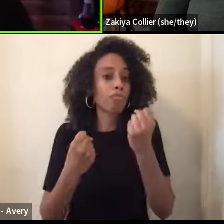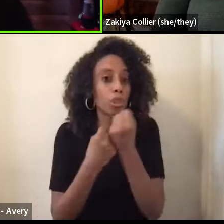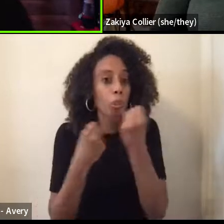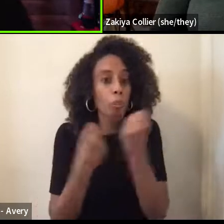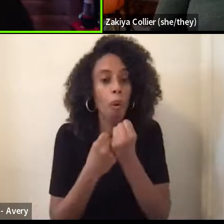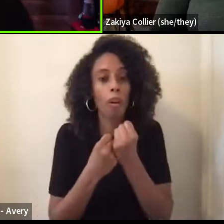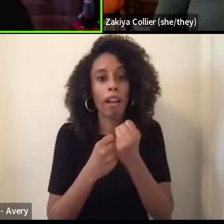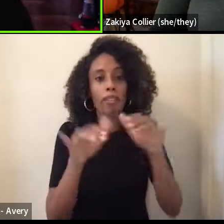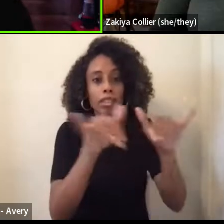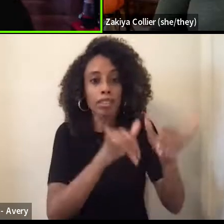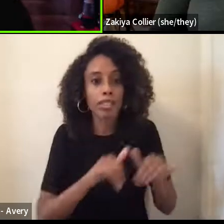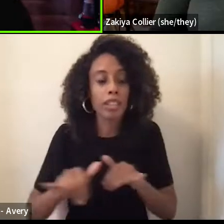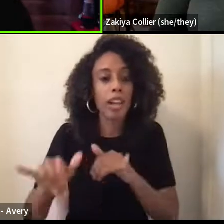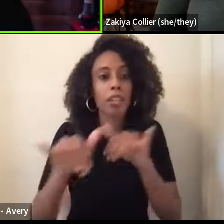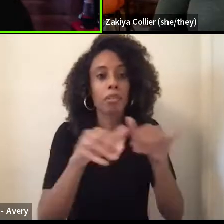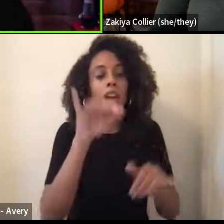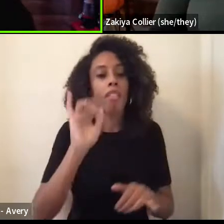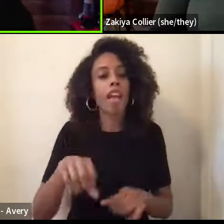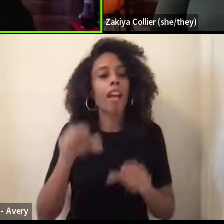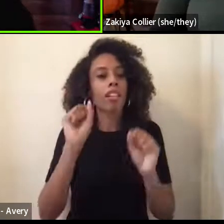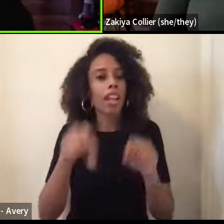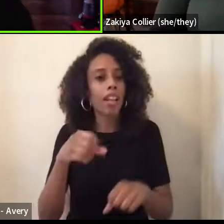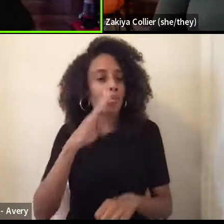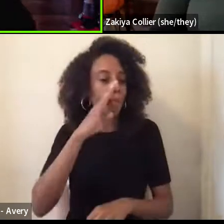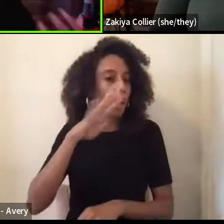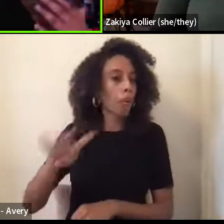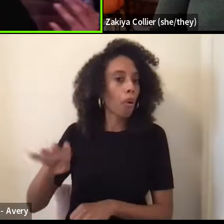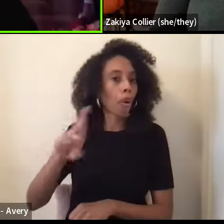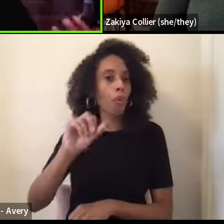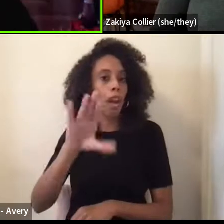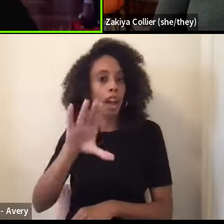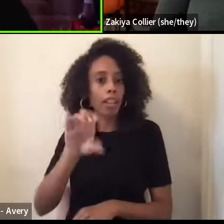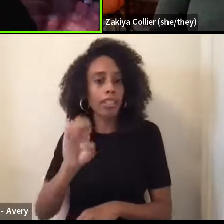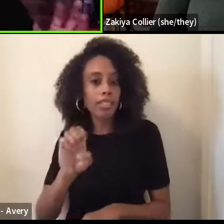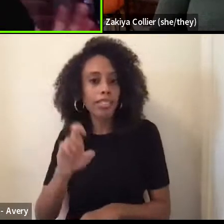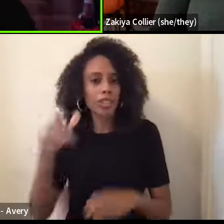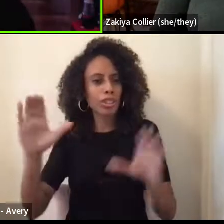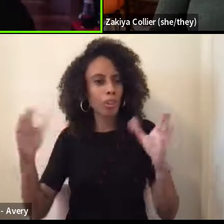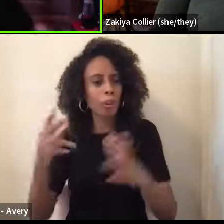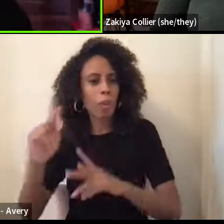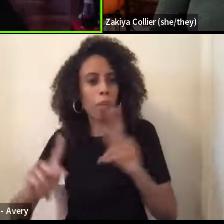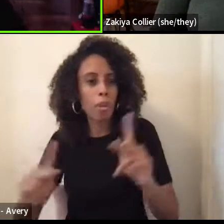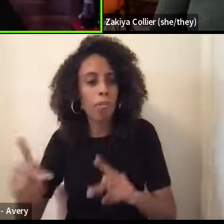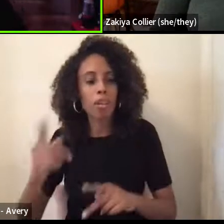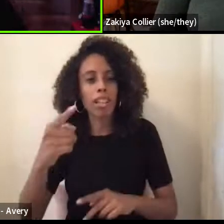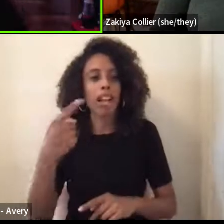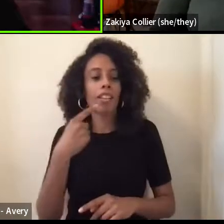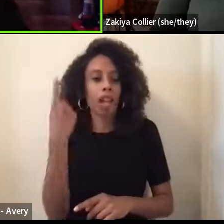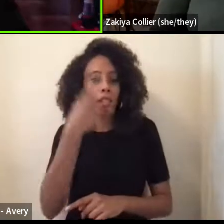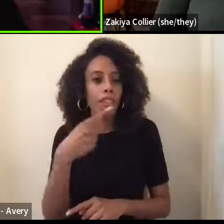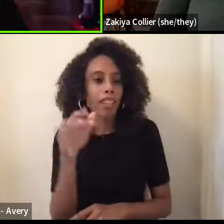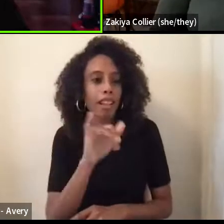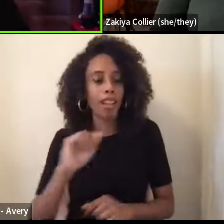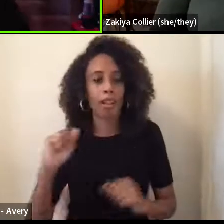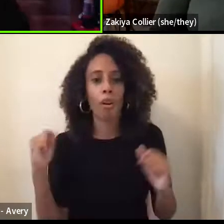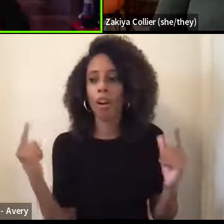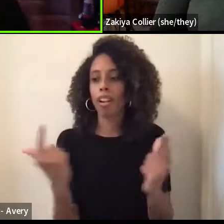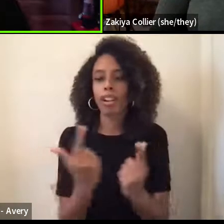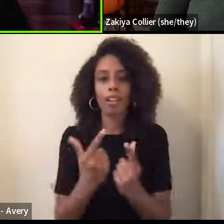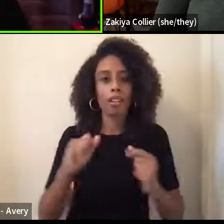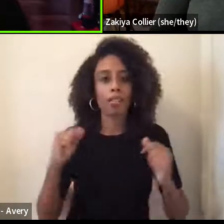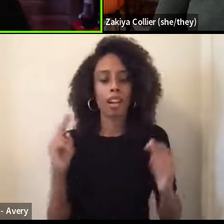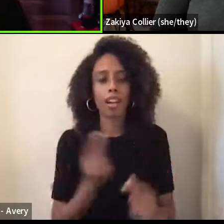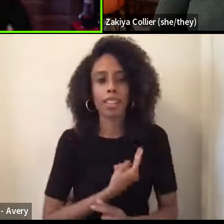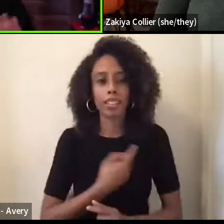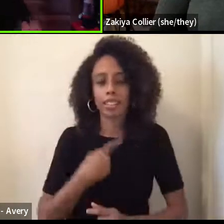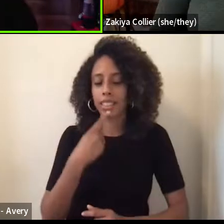ignore race. Right. Which is that group of people that look like all of us that are saying, Hey, I don't see race. I'm trying to do something right. And I'm like, well, when you